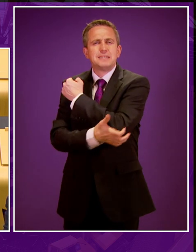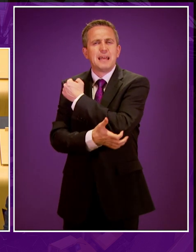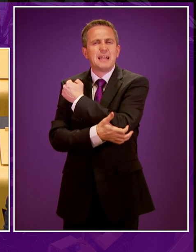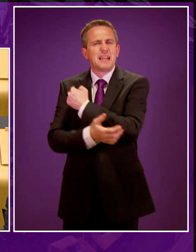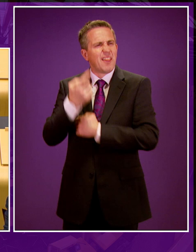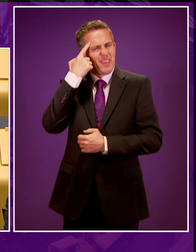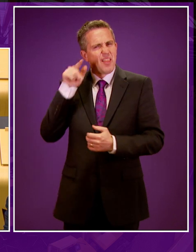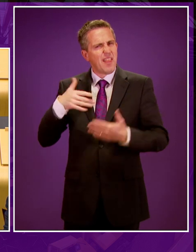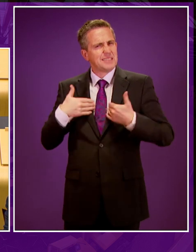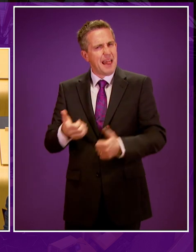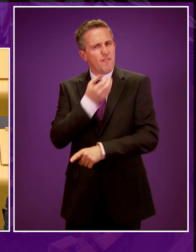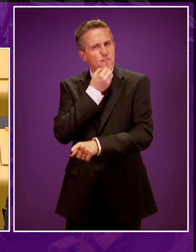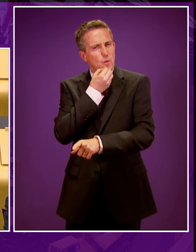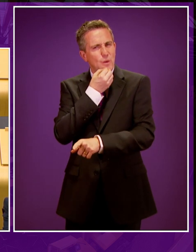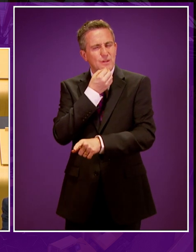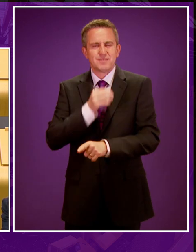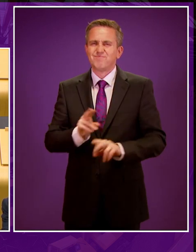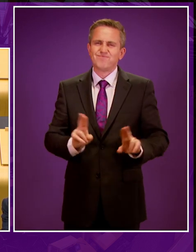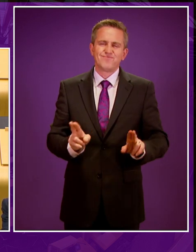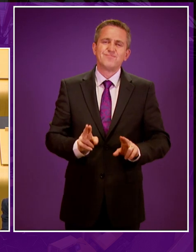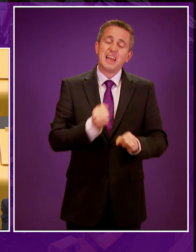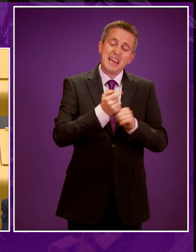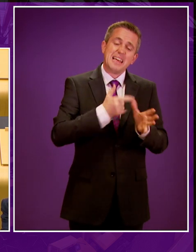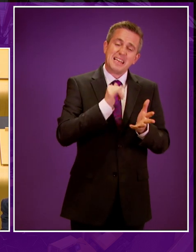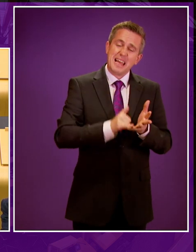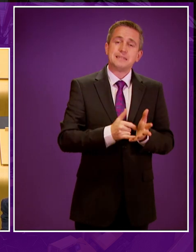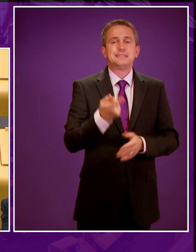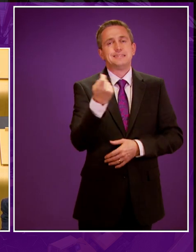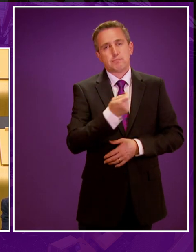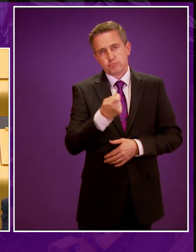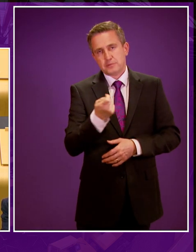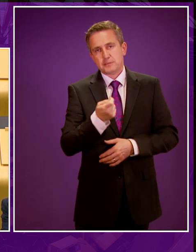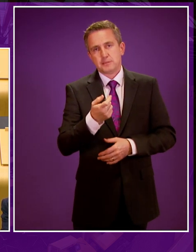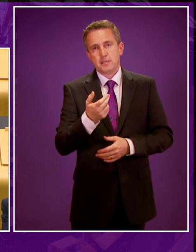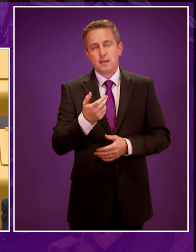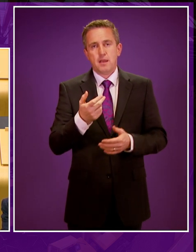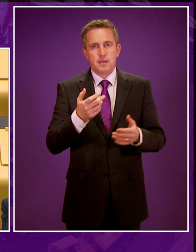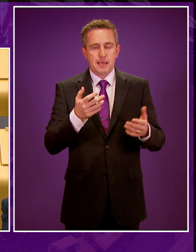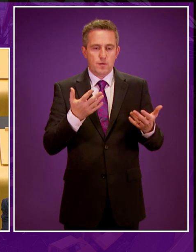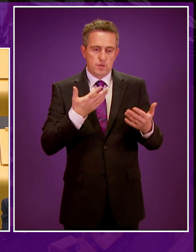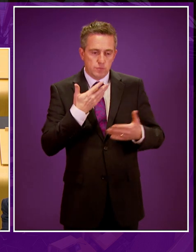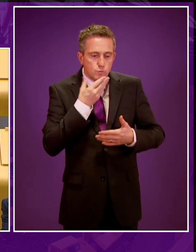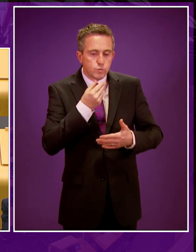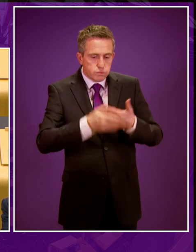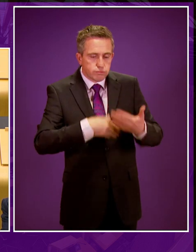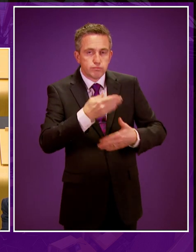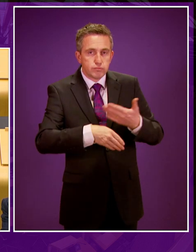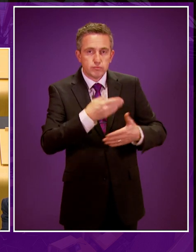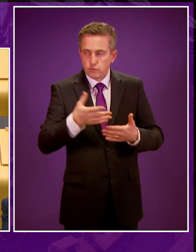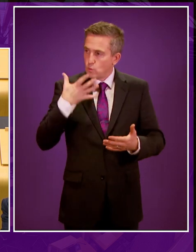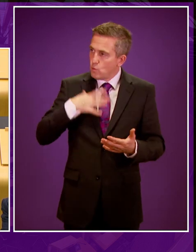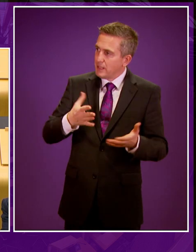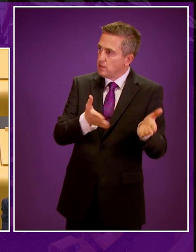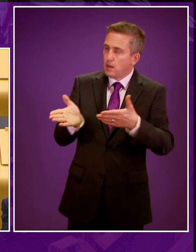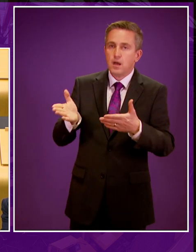pretending that that is health food. It is a stopgap. It's one that would divert much needed skills and investment from our abundant